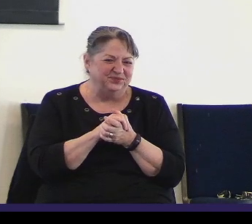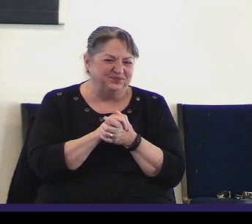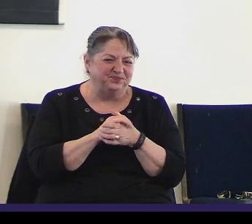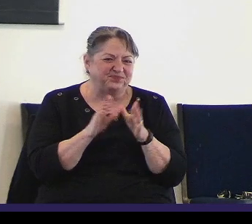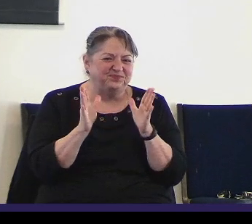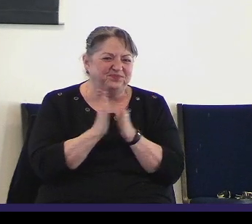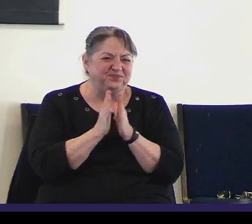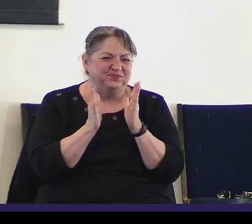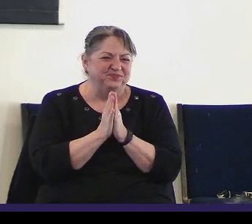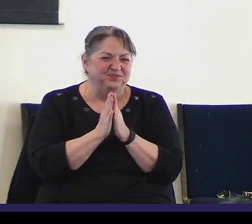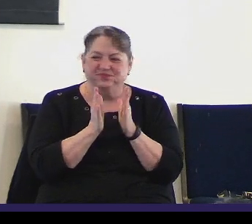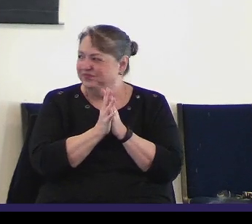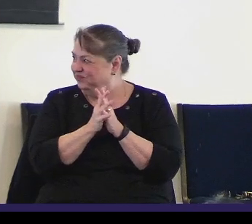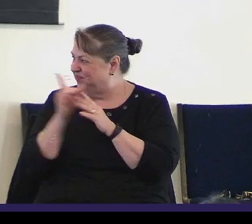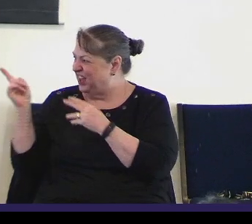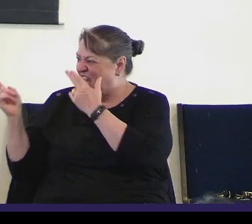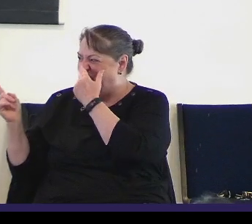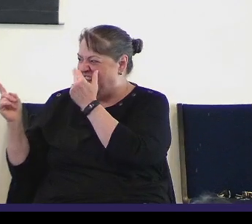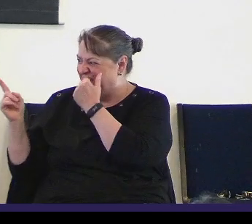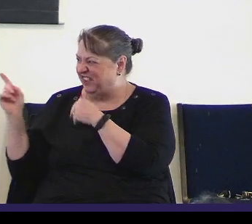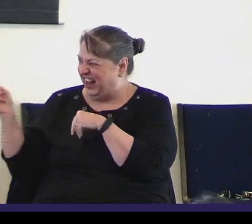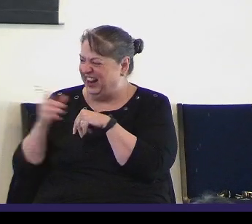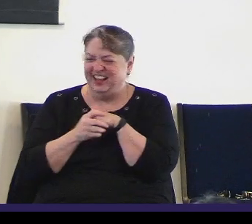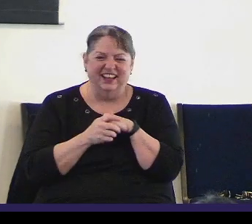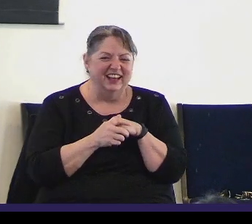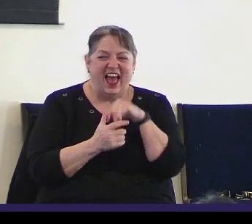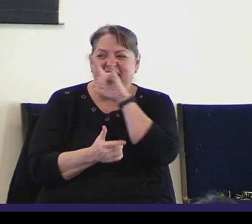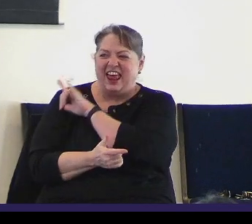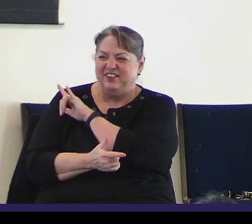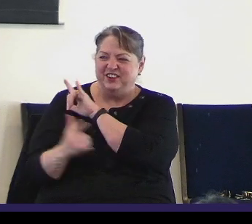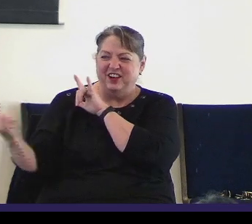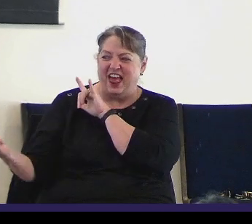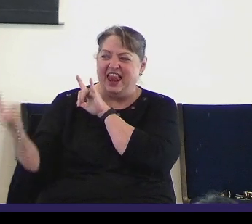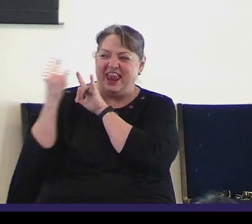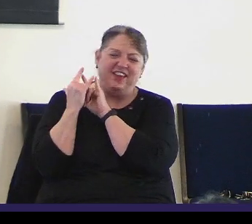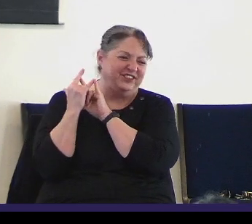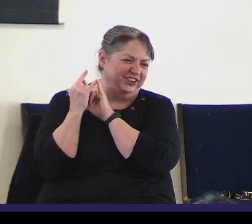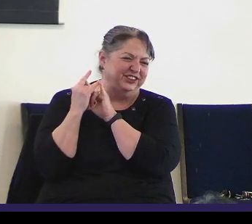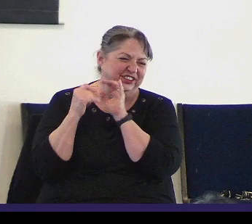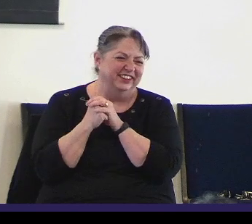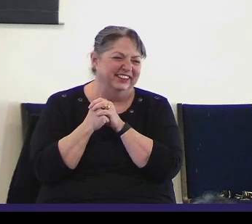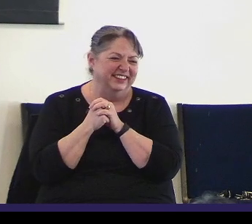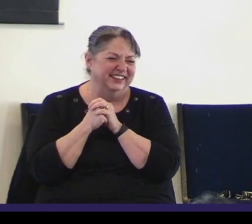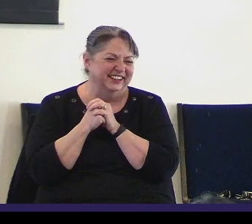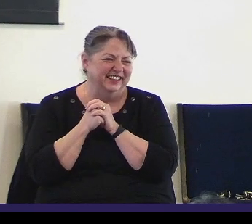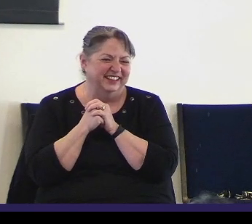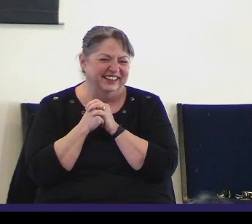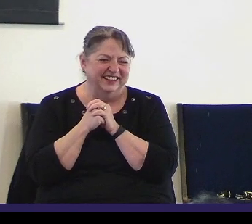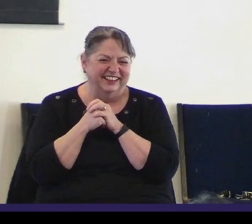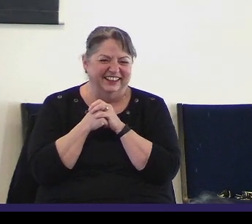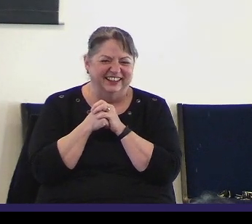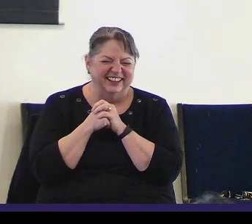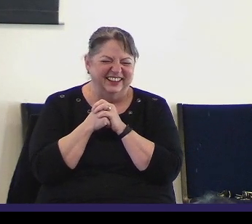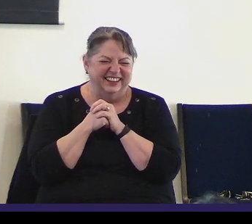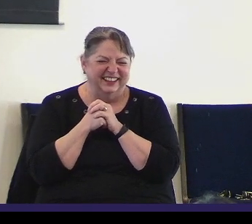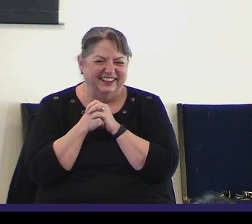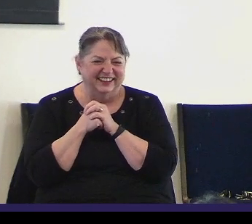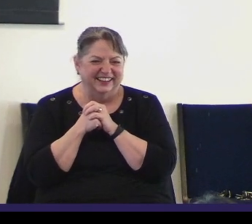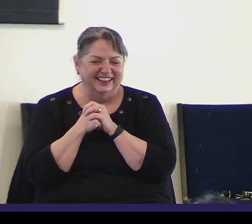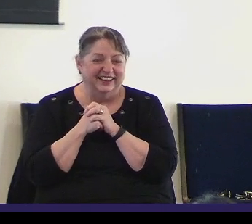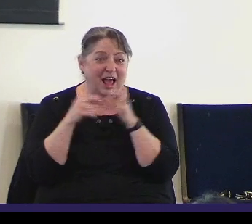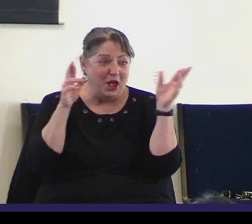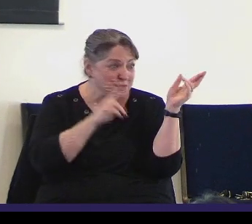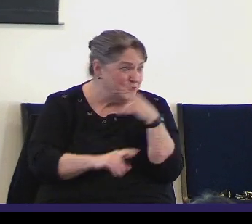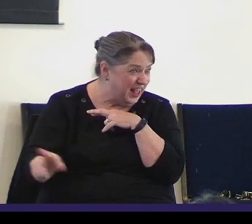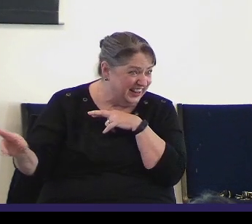All righty. You're so funny, Heather. I love you. I love you too, sweetheart. All right, we